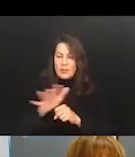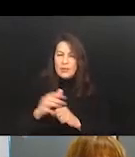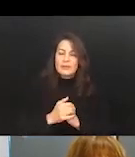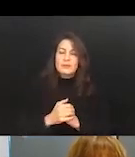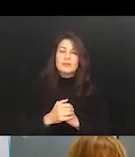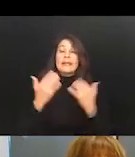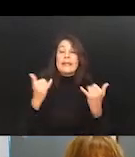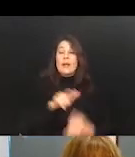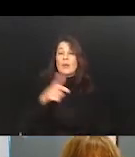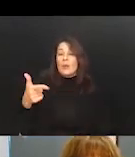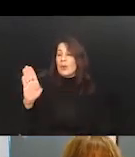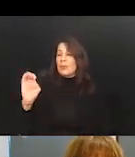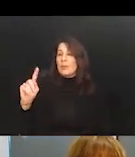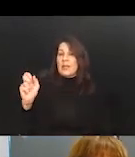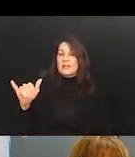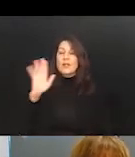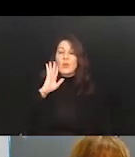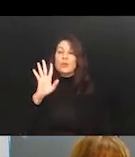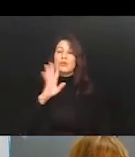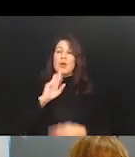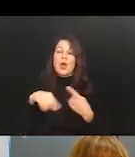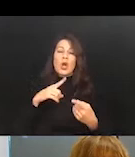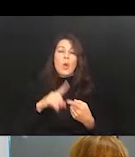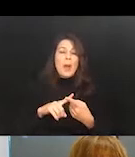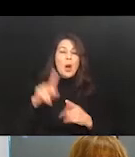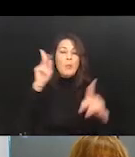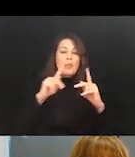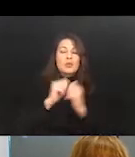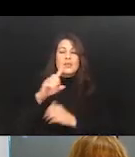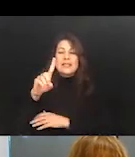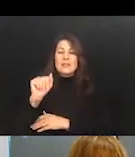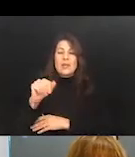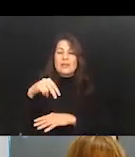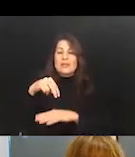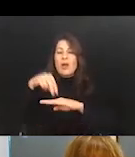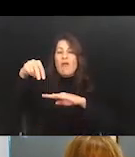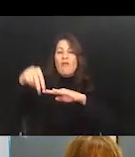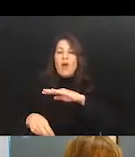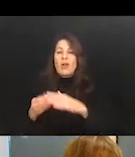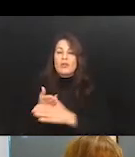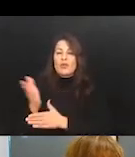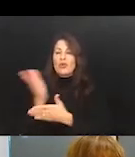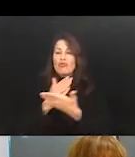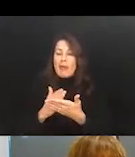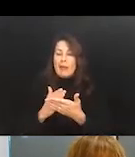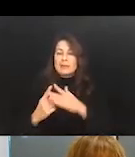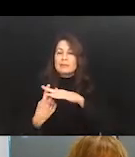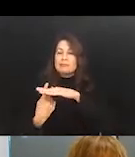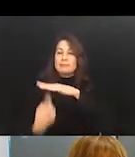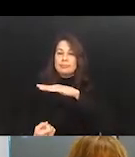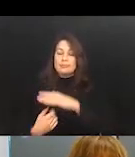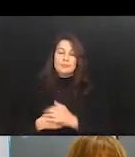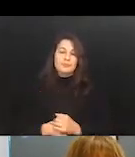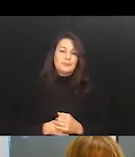going to talk about, are people with disabilities falling through the crack? Betsy is the CEO of Benetech, a nonprofit that empowers